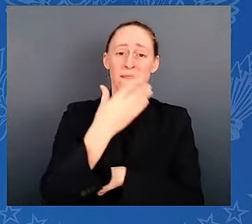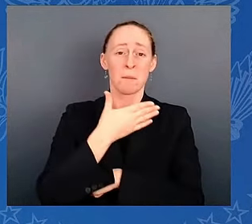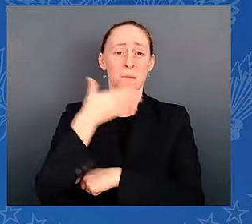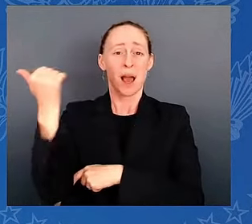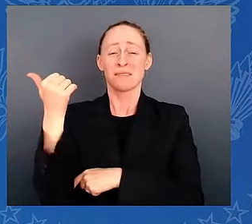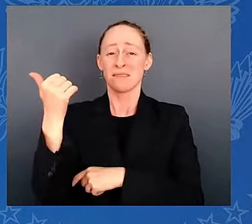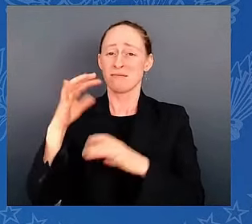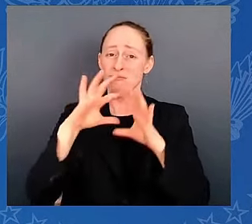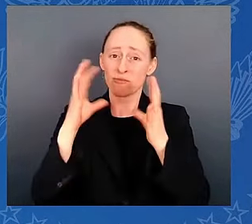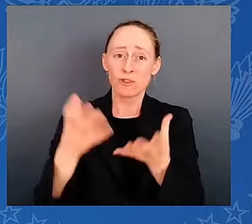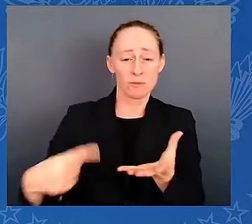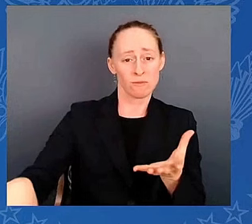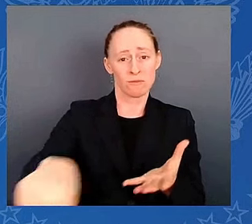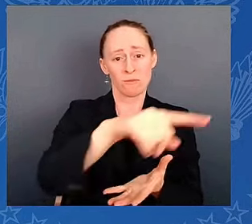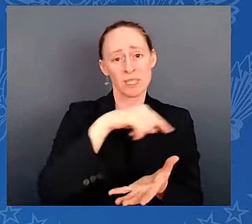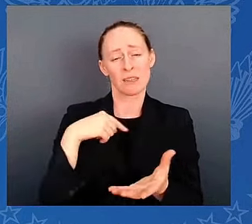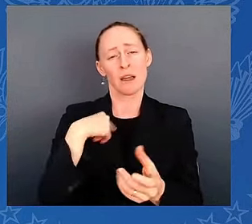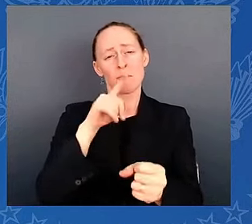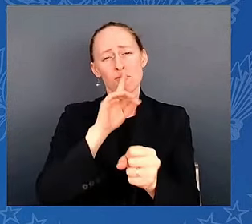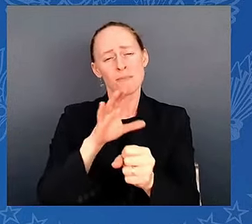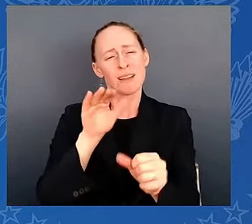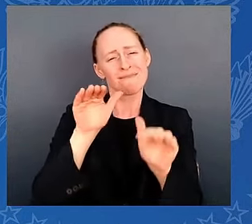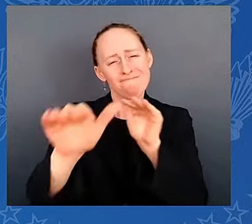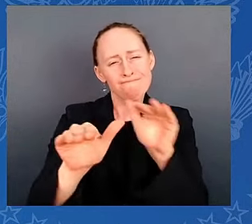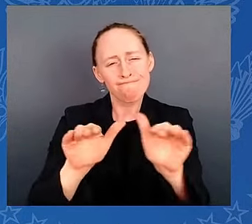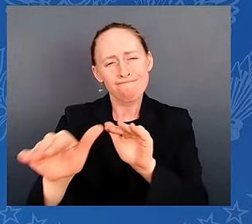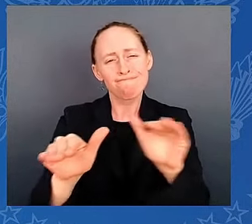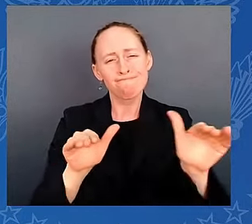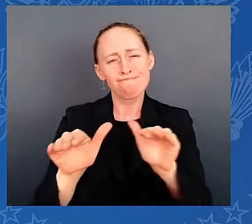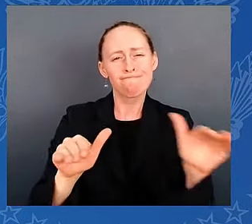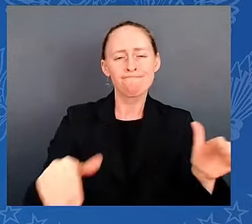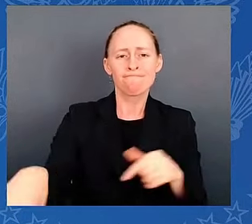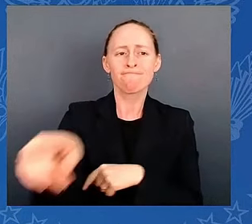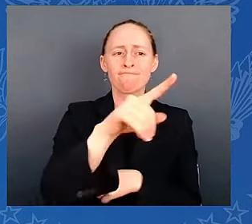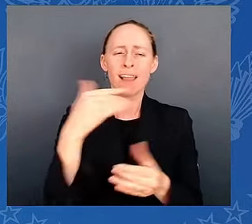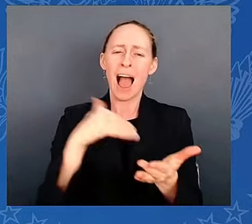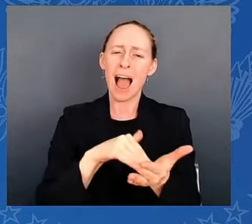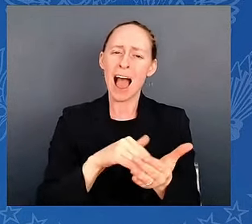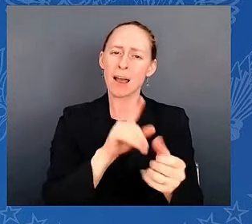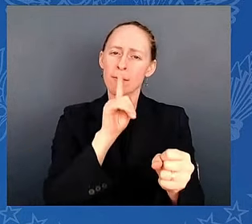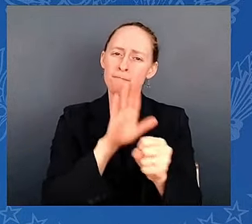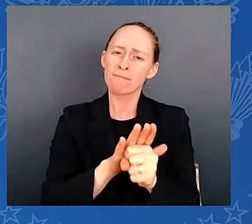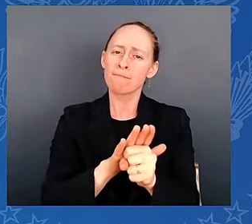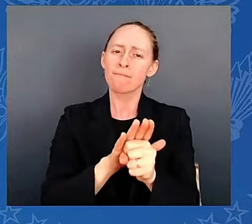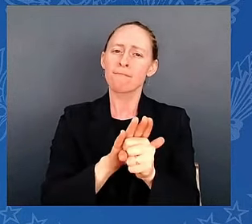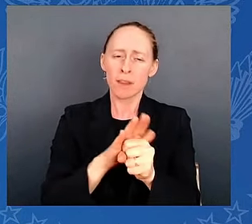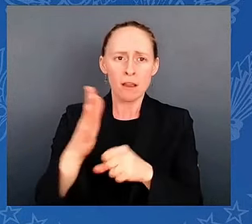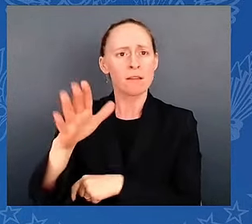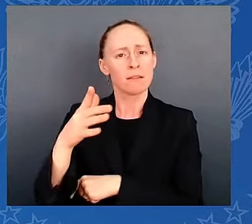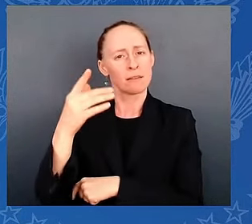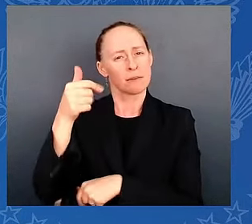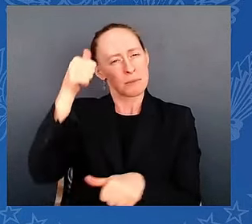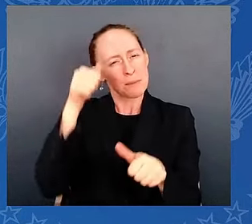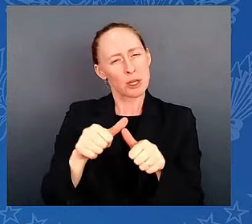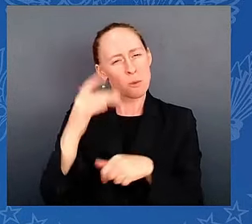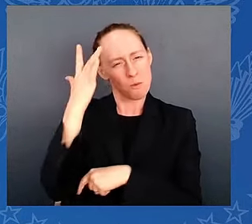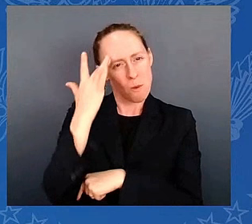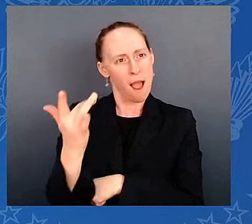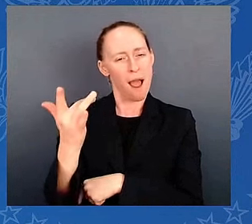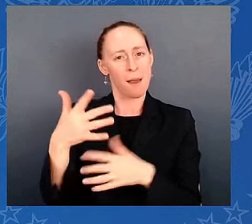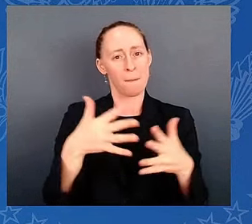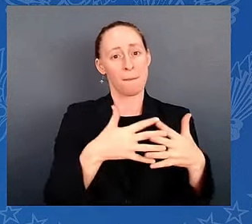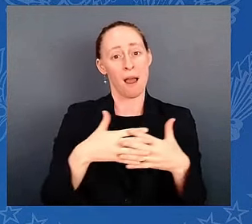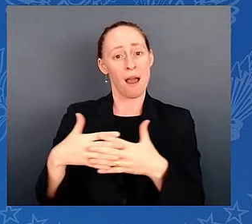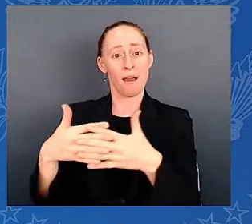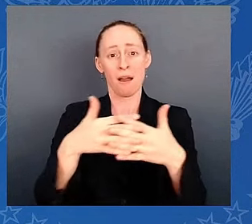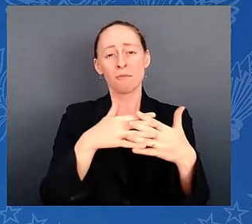-make America-what-think about it. What's made America so special? Here in America, everyone must be treated with dignity and